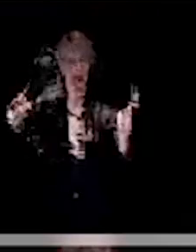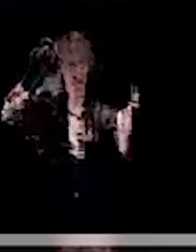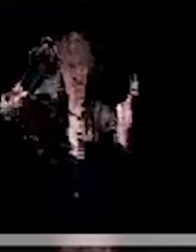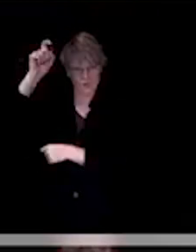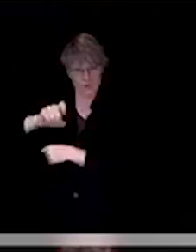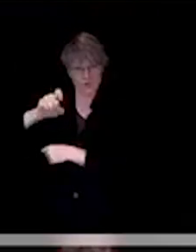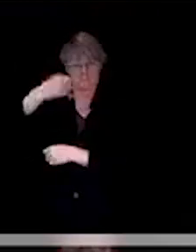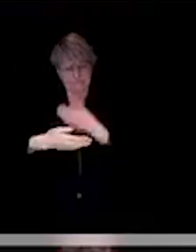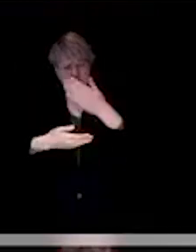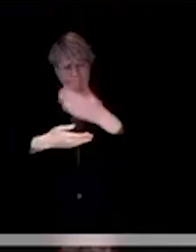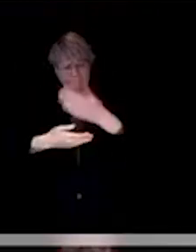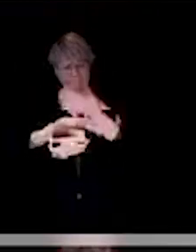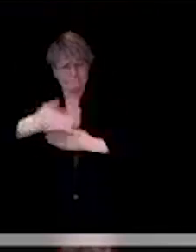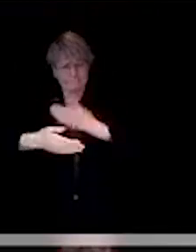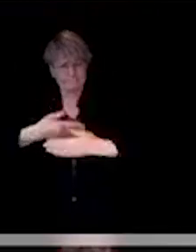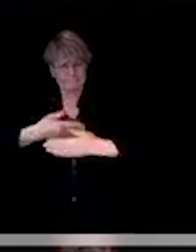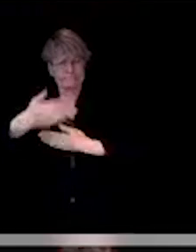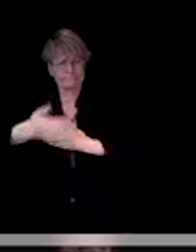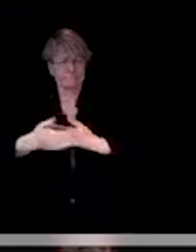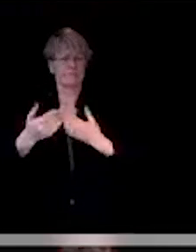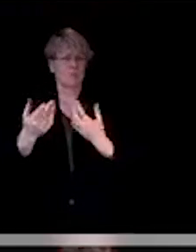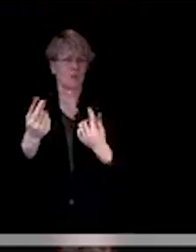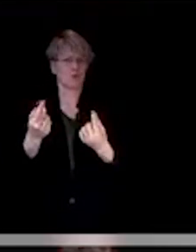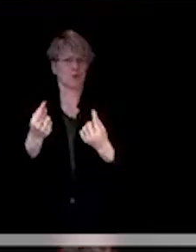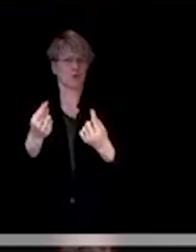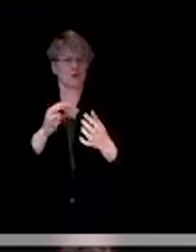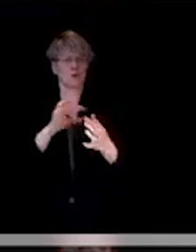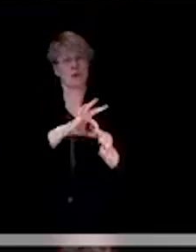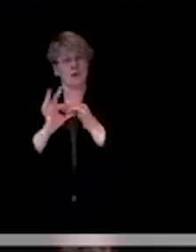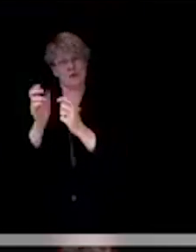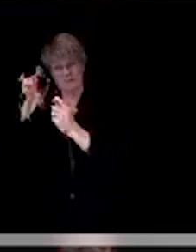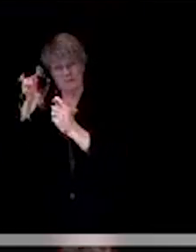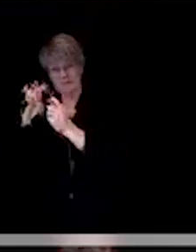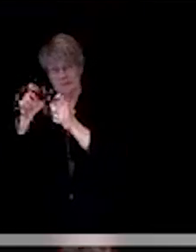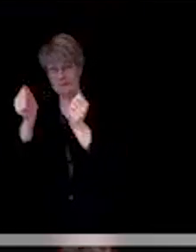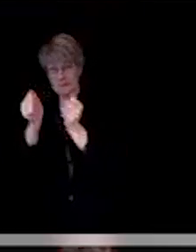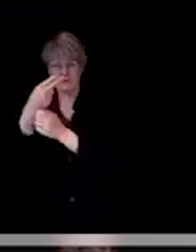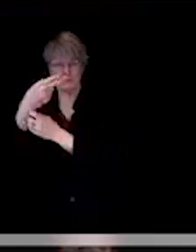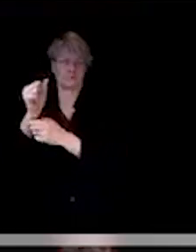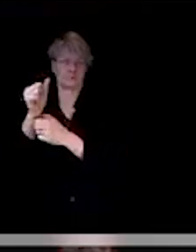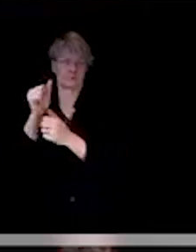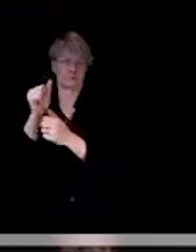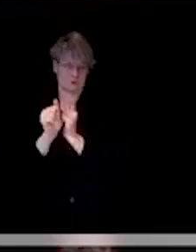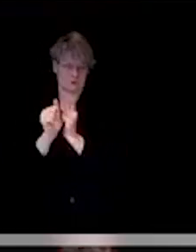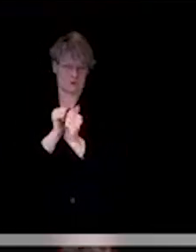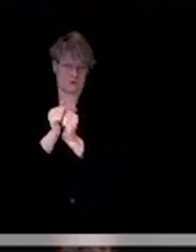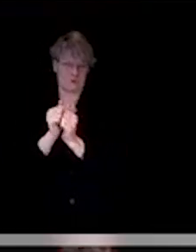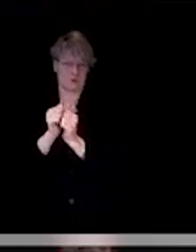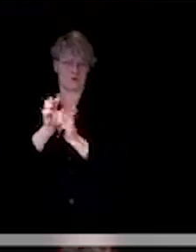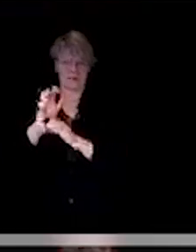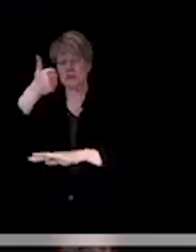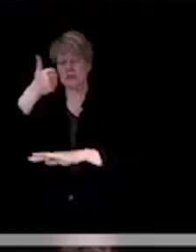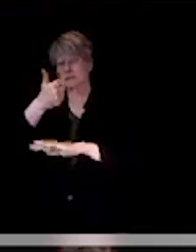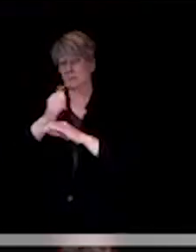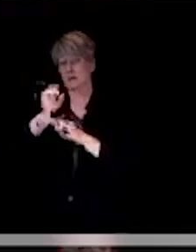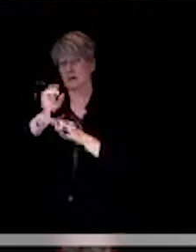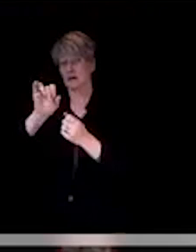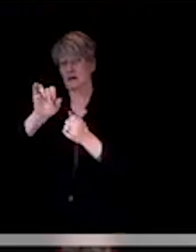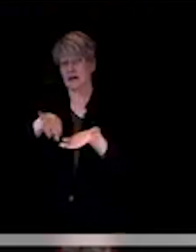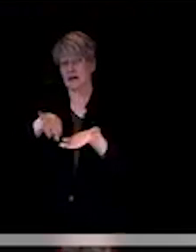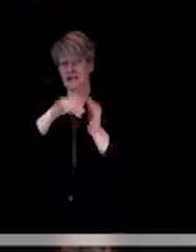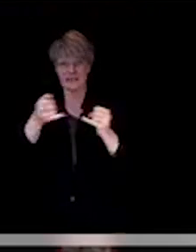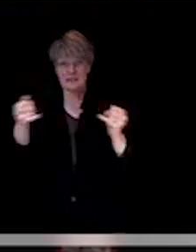as high school sports is being reintroduced and they released the day deadline of July 20th when they're going to